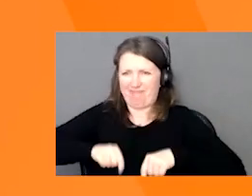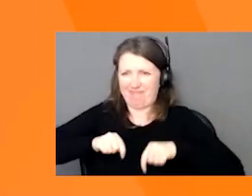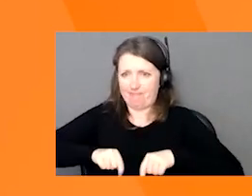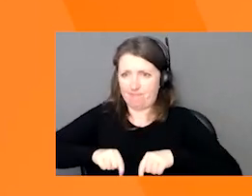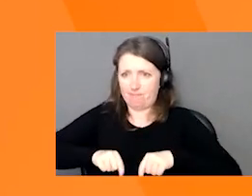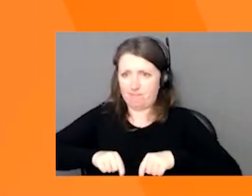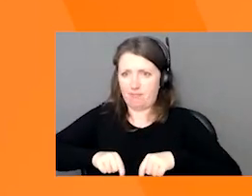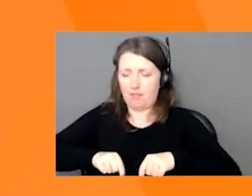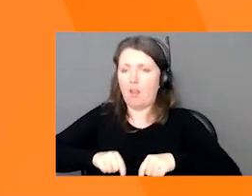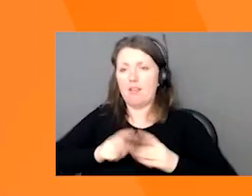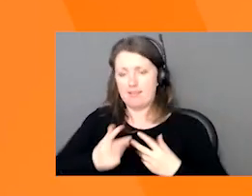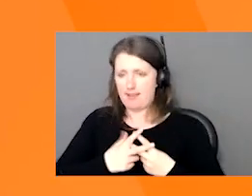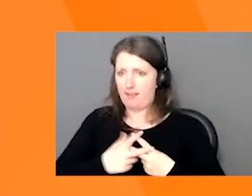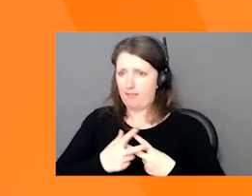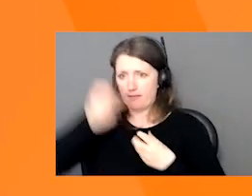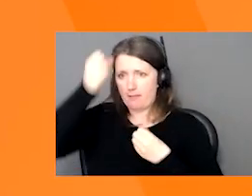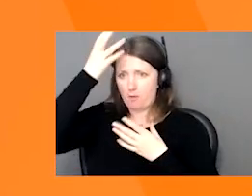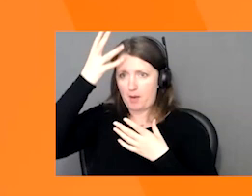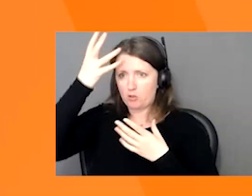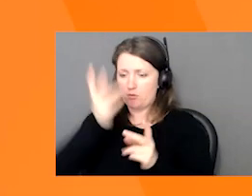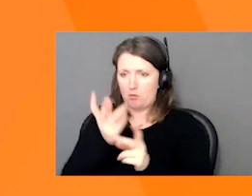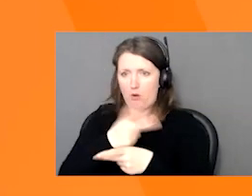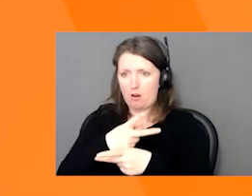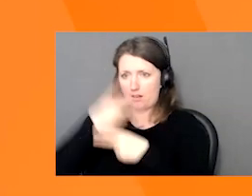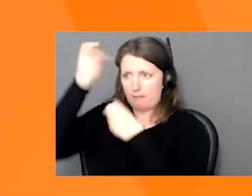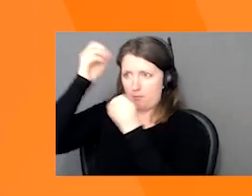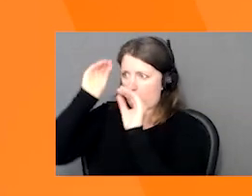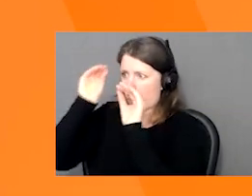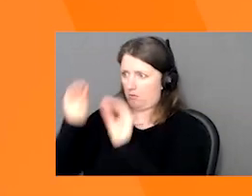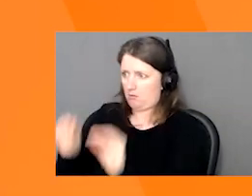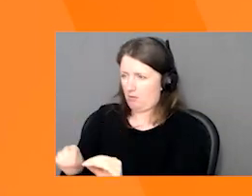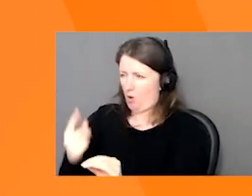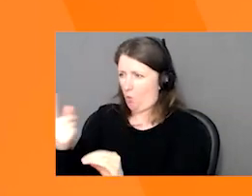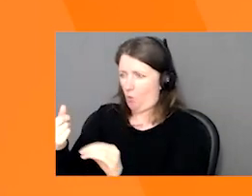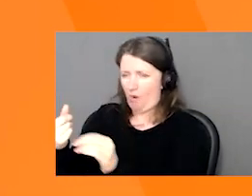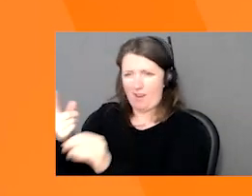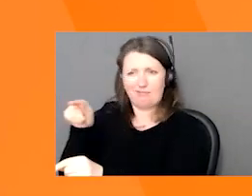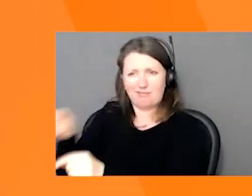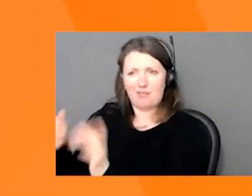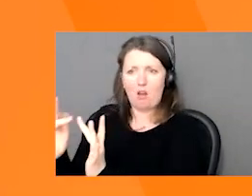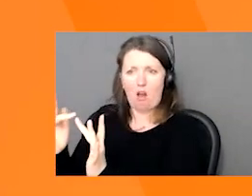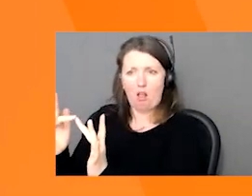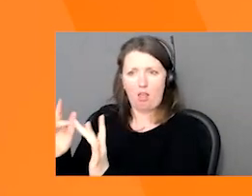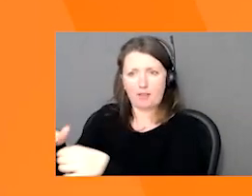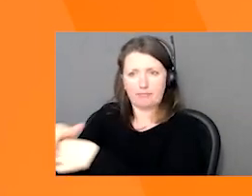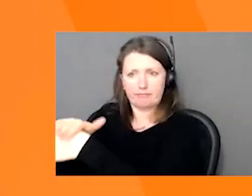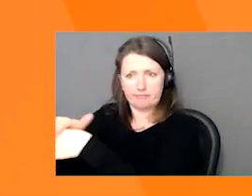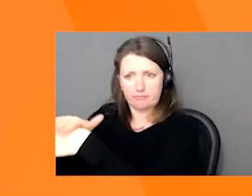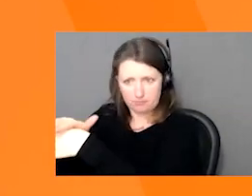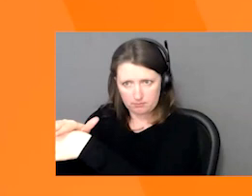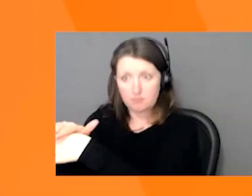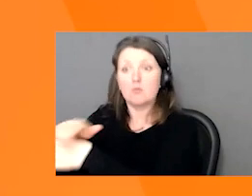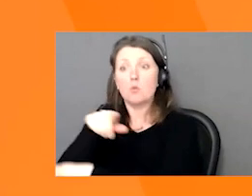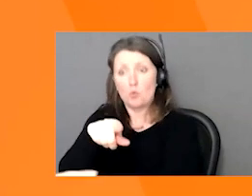save the Jeetan, and save all the product information in one place. Using the Jeetan that you have, you can physically create and